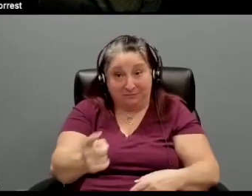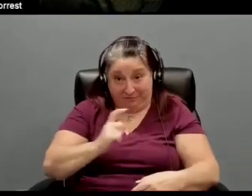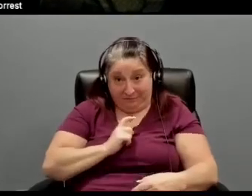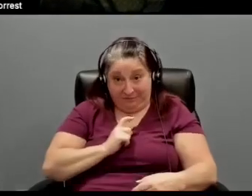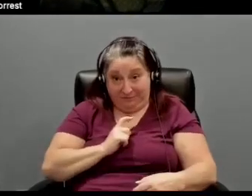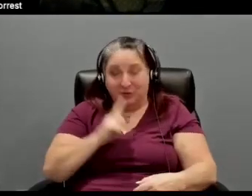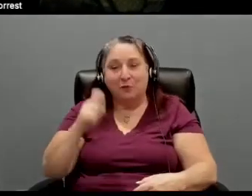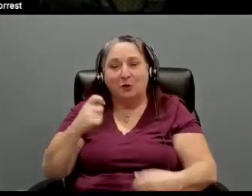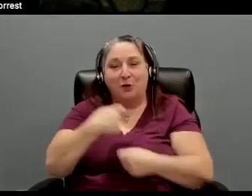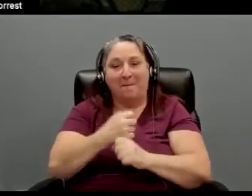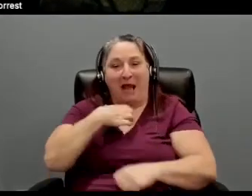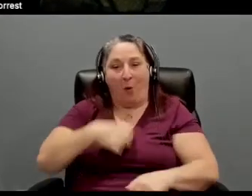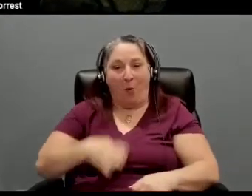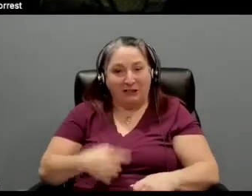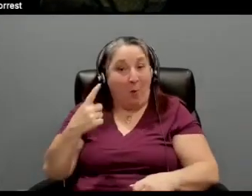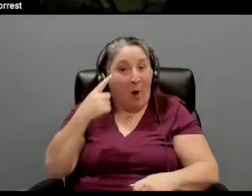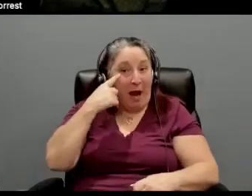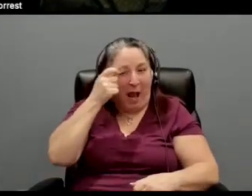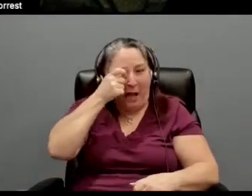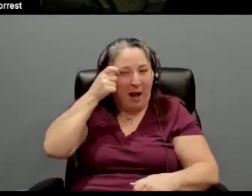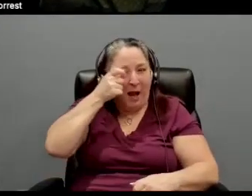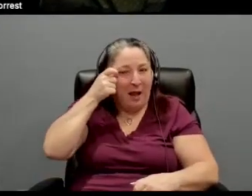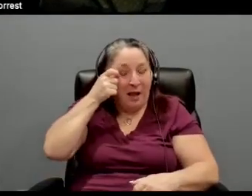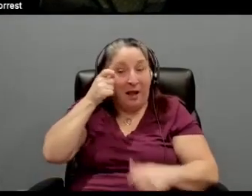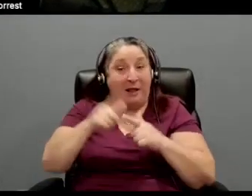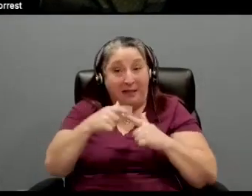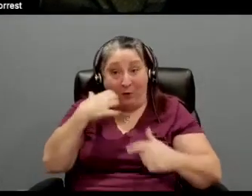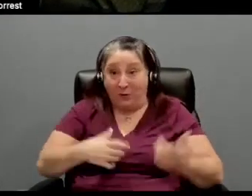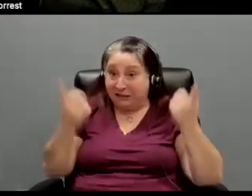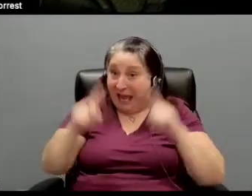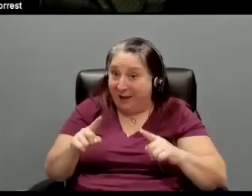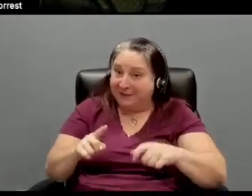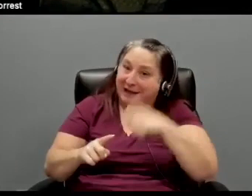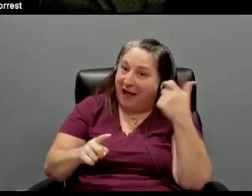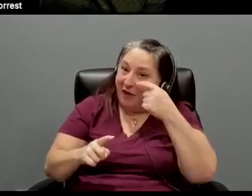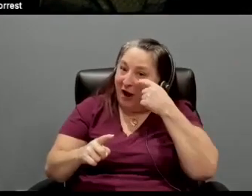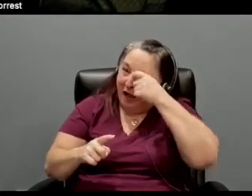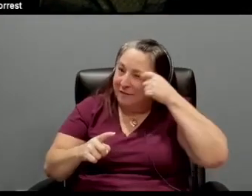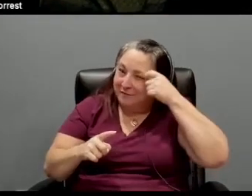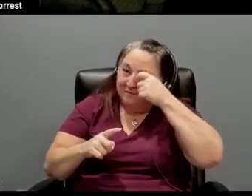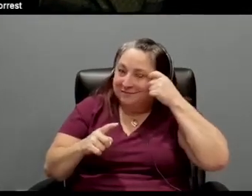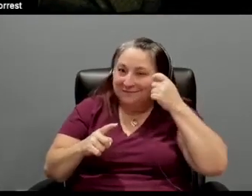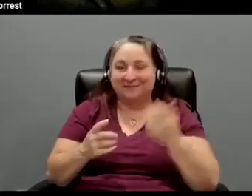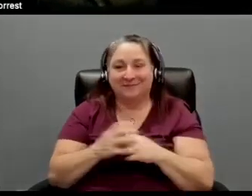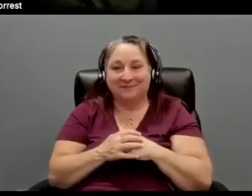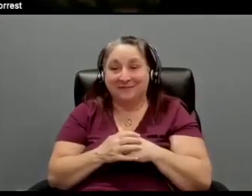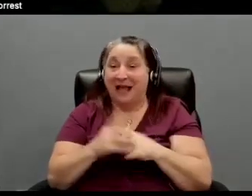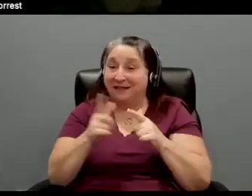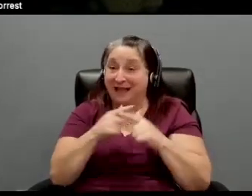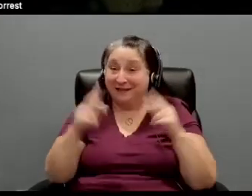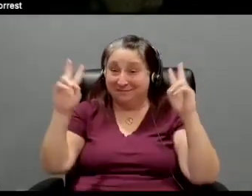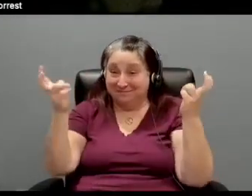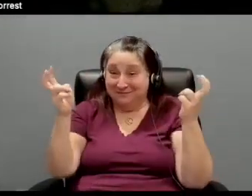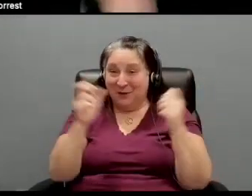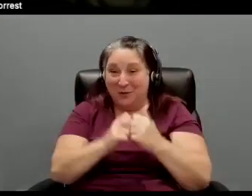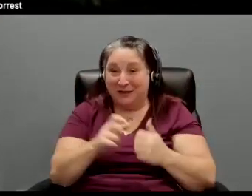make a wish and color in the eye. And then when your wish comes true, you color in the other eye. And the saying that goes along with the Daruma